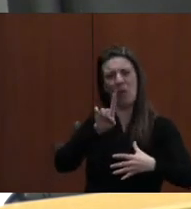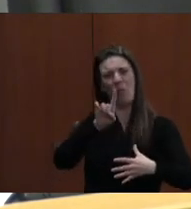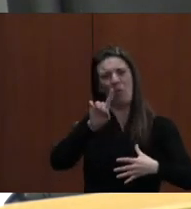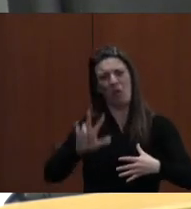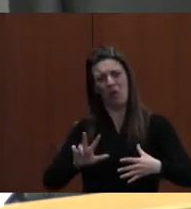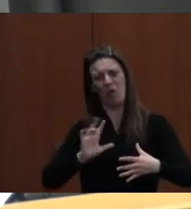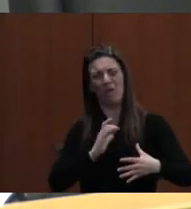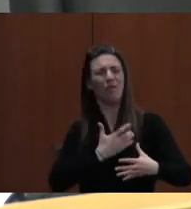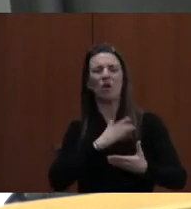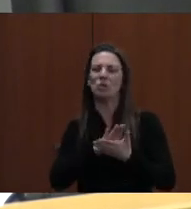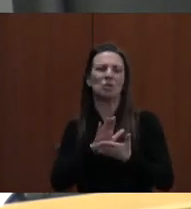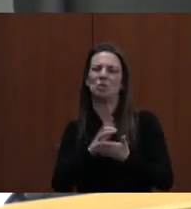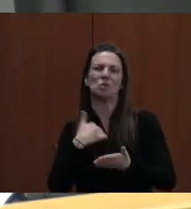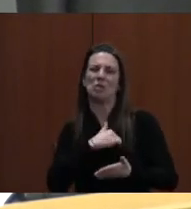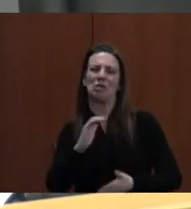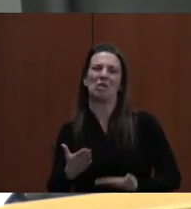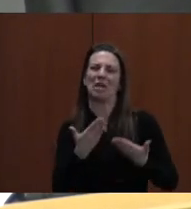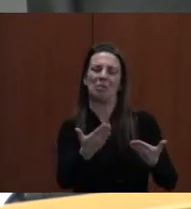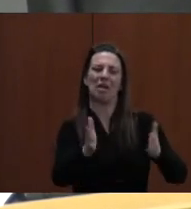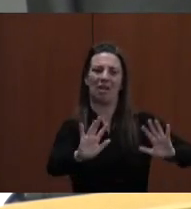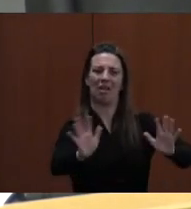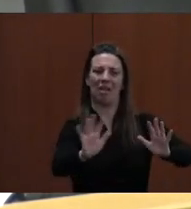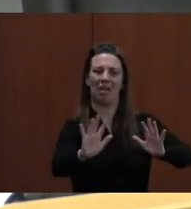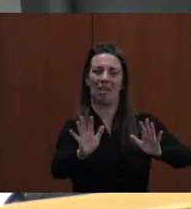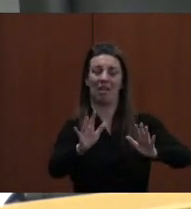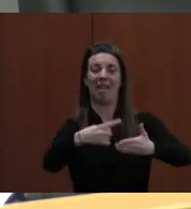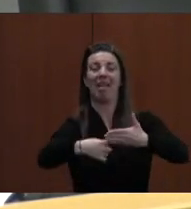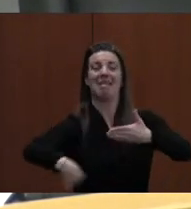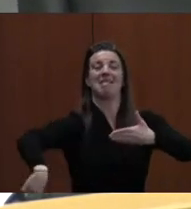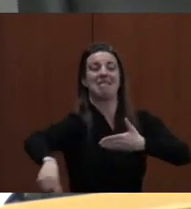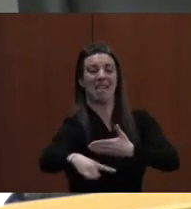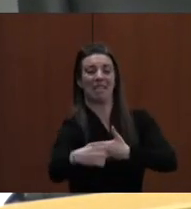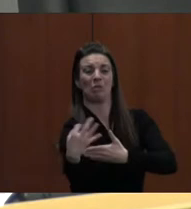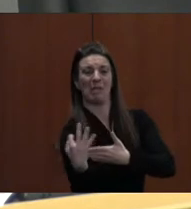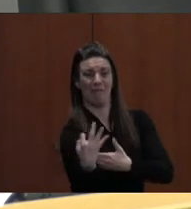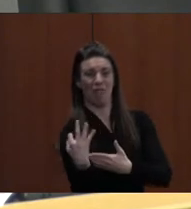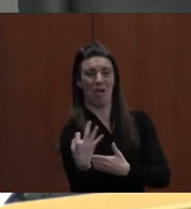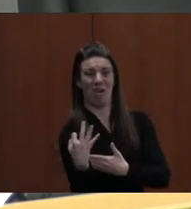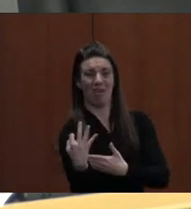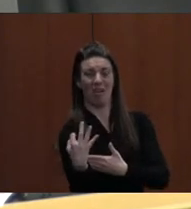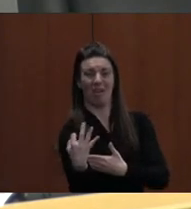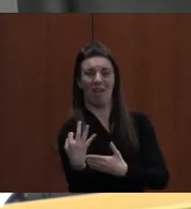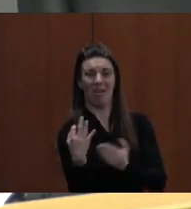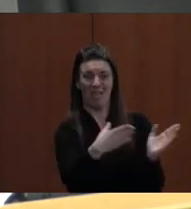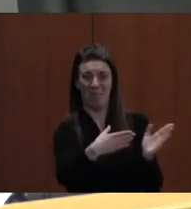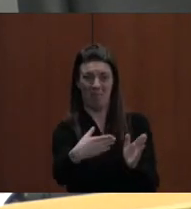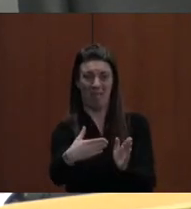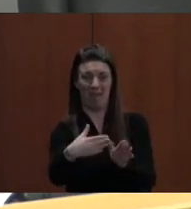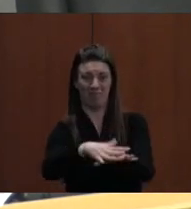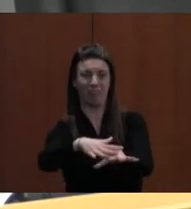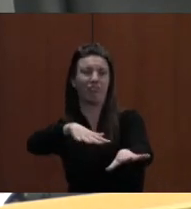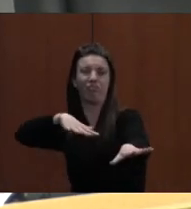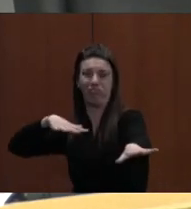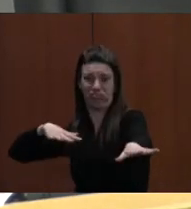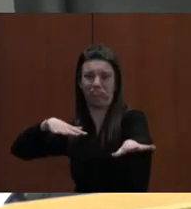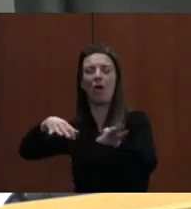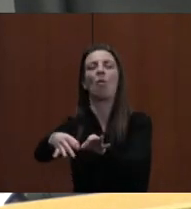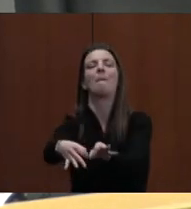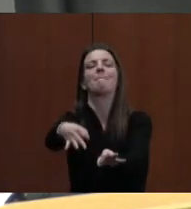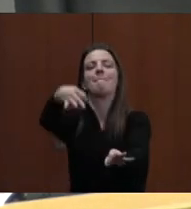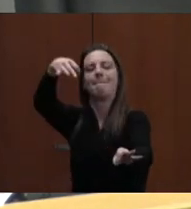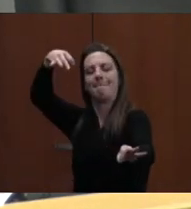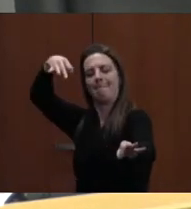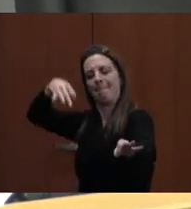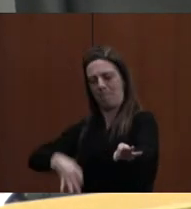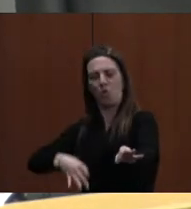WE'RE RECOMMENDING TO THE BOARD THAT THEY MOVE THE HALF DAY FROM NEXT FRIDAY, MAKE THAT A FULL DAY OF SCHOOL, MOVE IT TO THIS UPCOMING FRIDAY. WE KNOW THIS IS